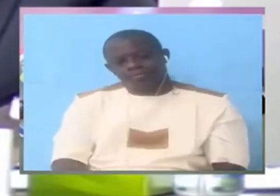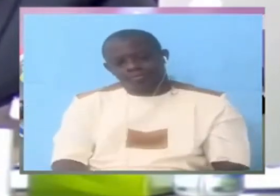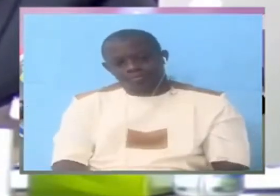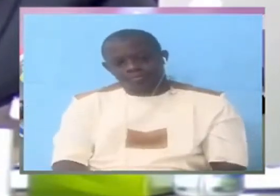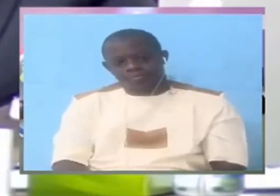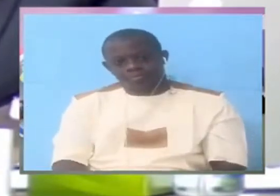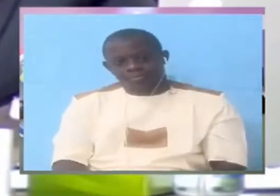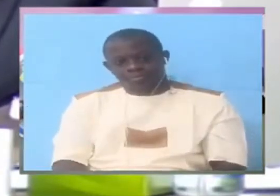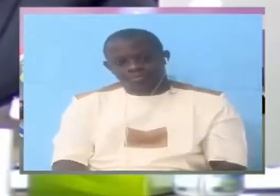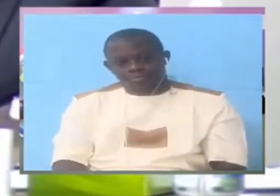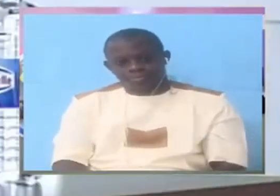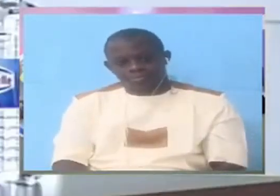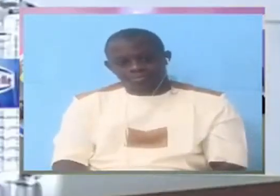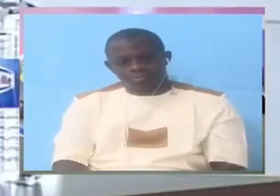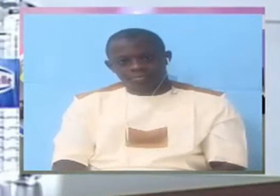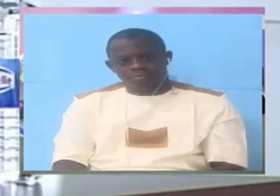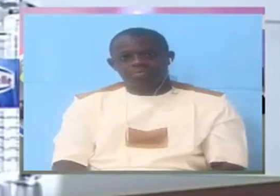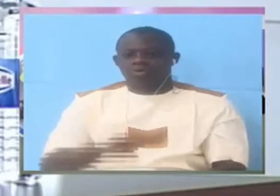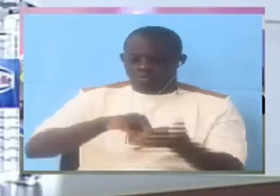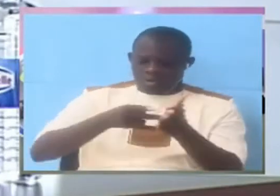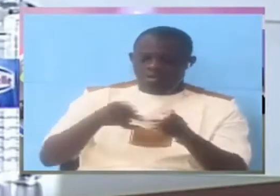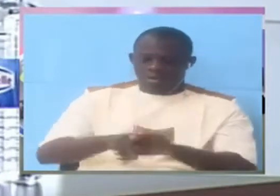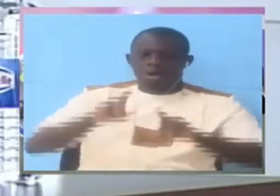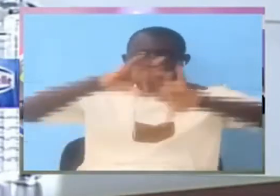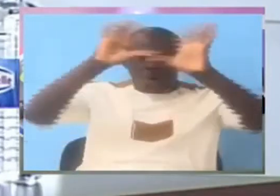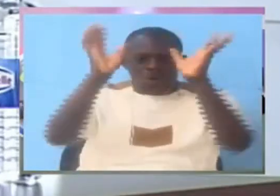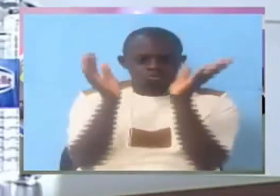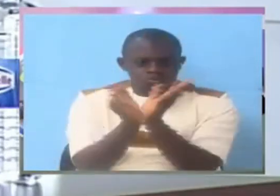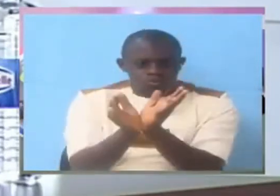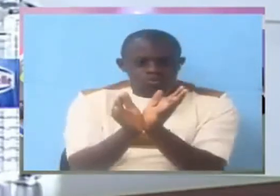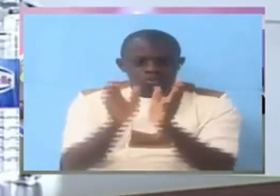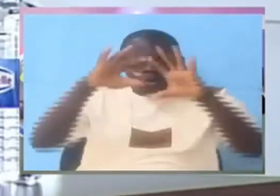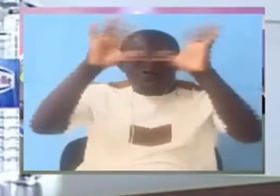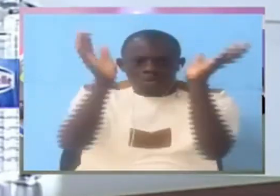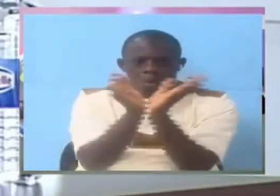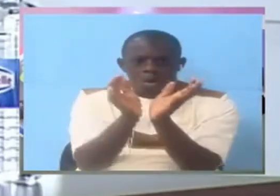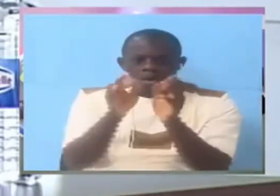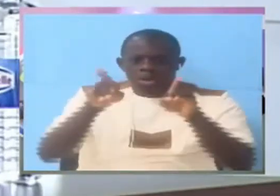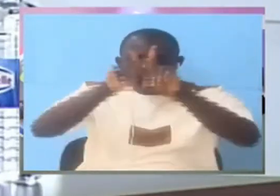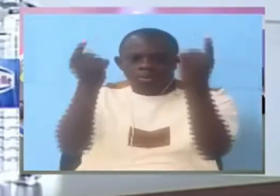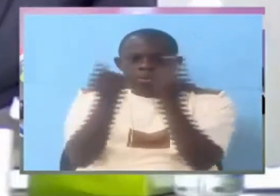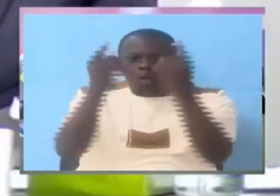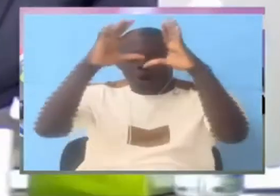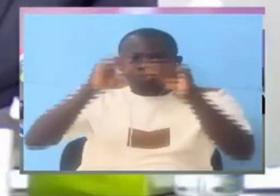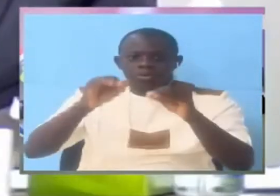Then all departments should put the president within their arms? Don't you think so?